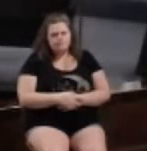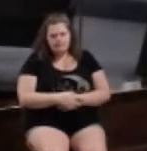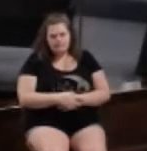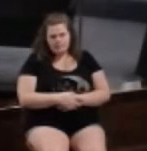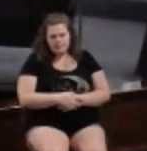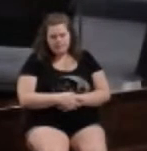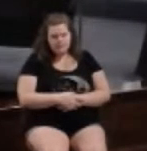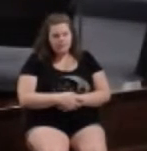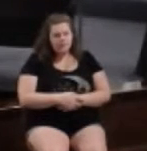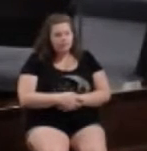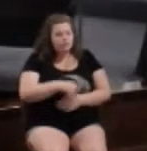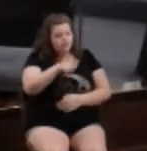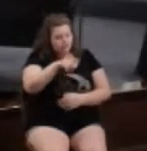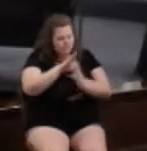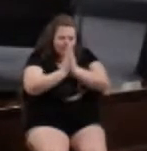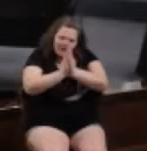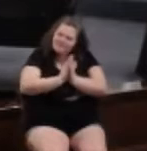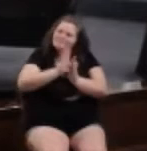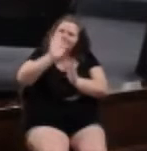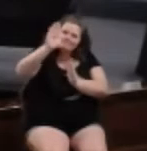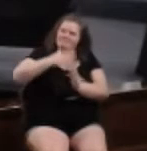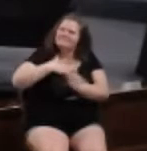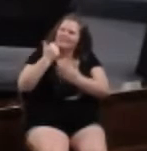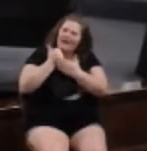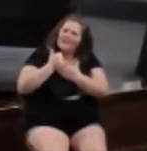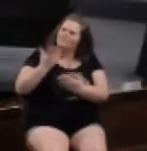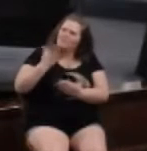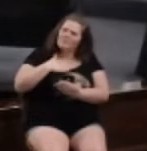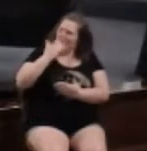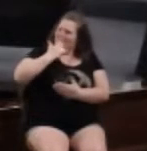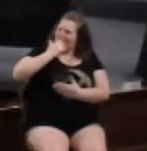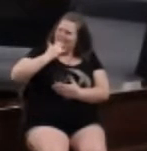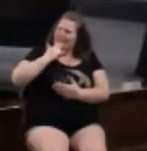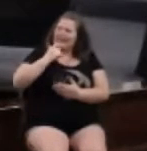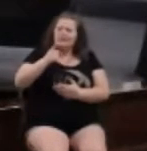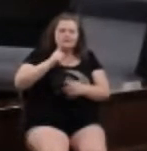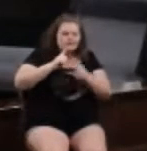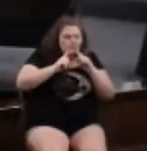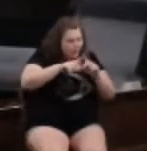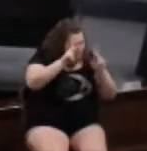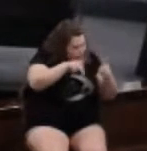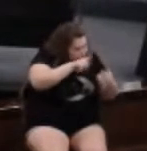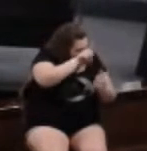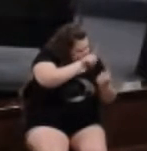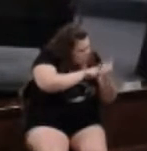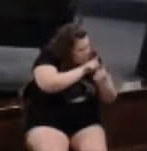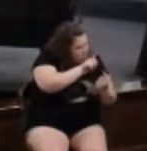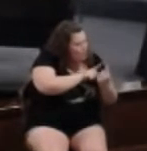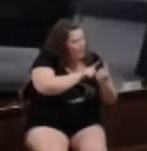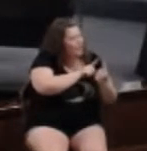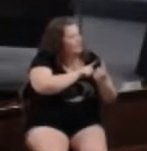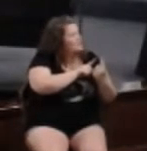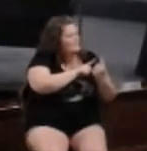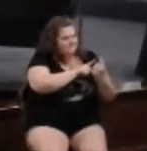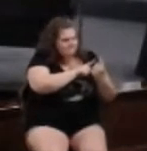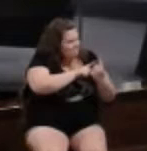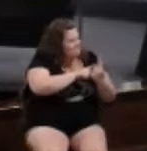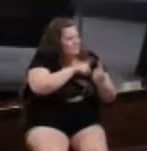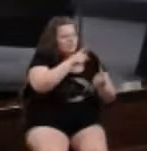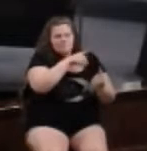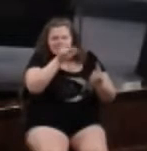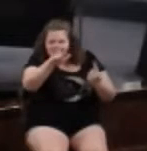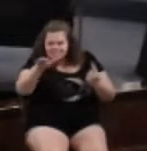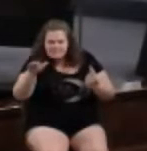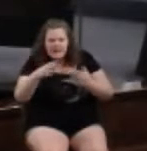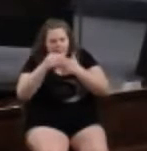You're in prayer, you're asking God to point out to you where you've gone wrong, you've talked to the person one-on-one, you've gone to some leaders, some